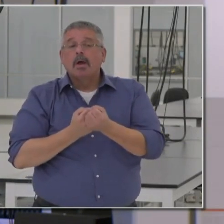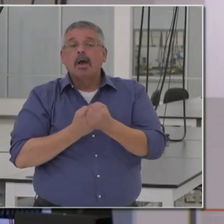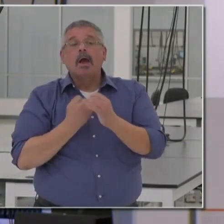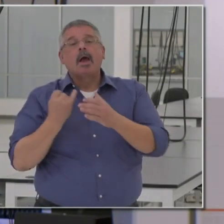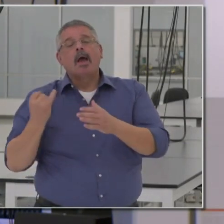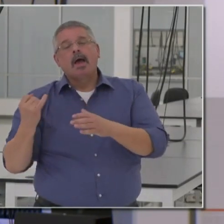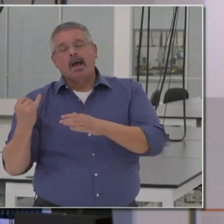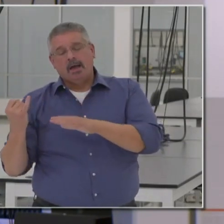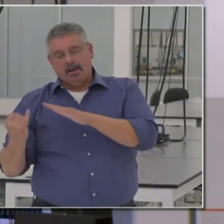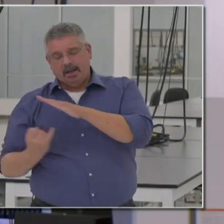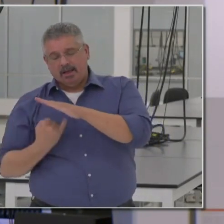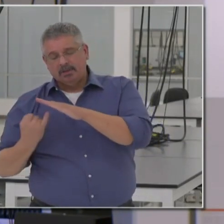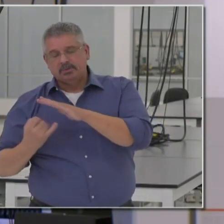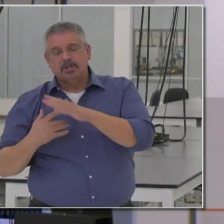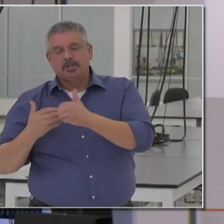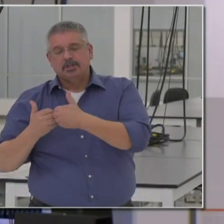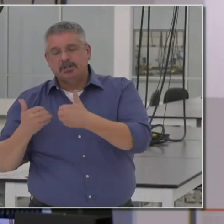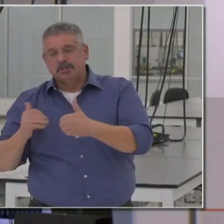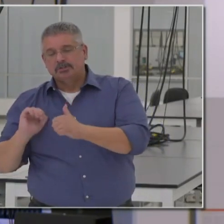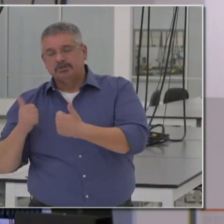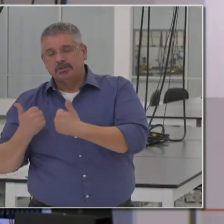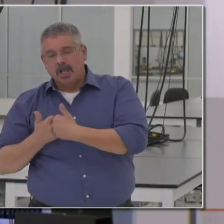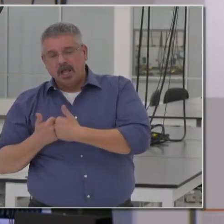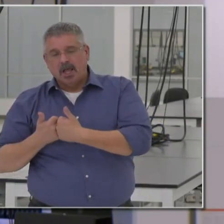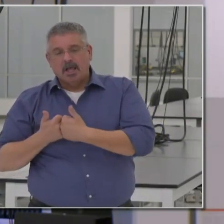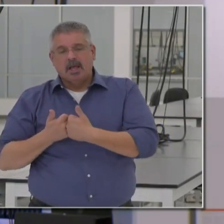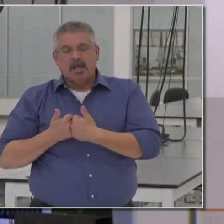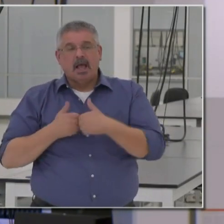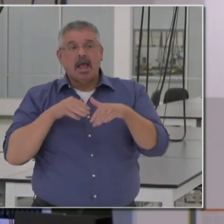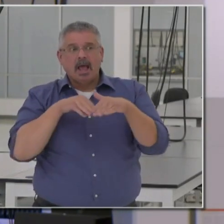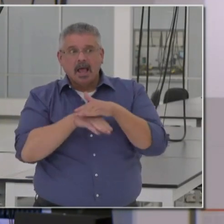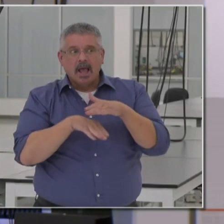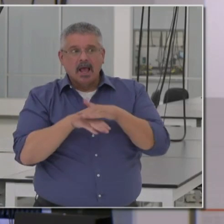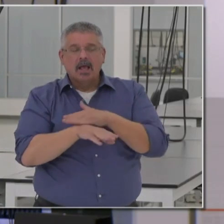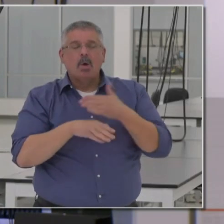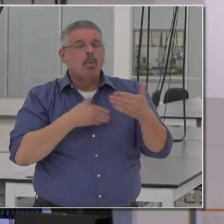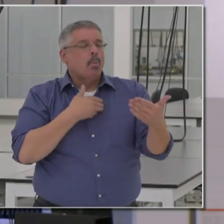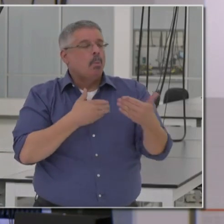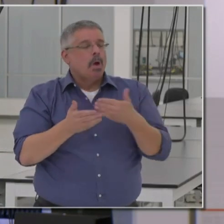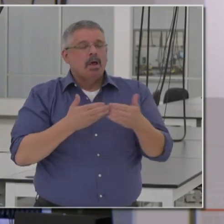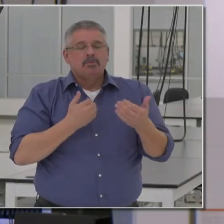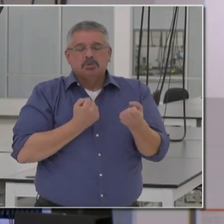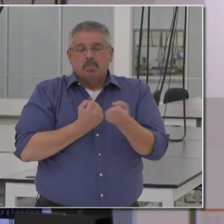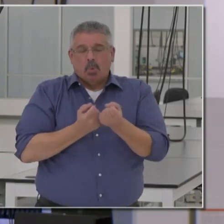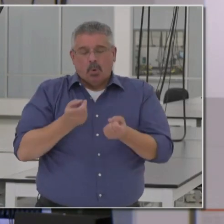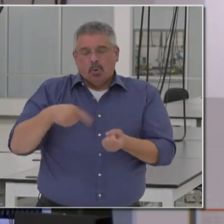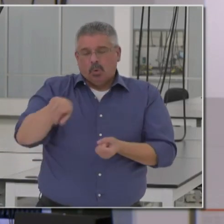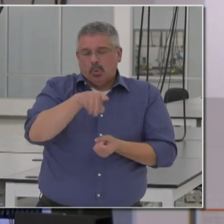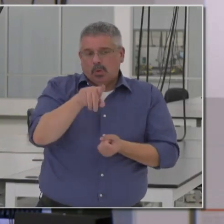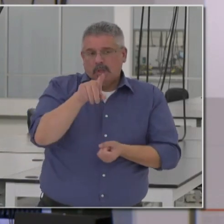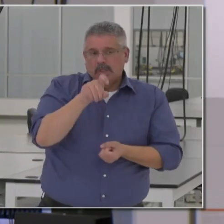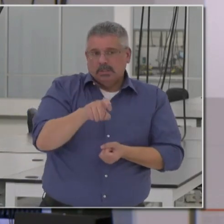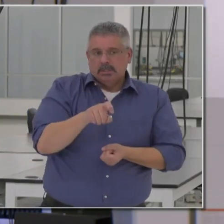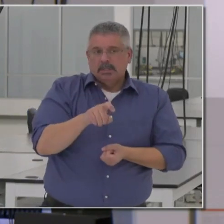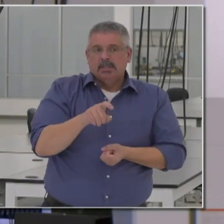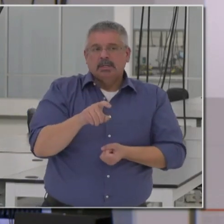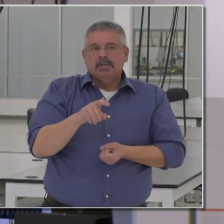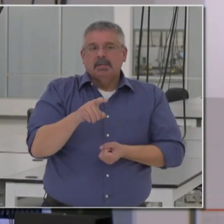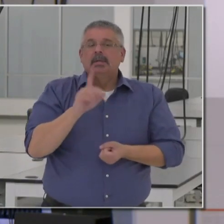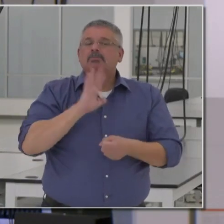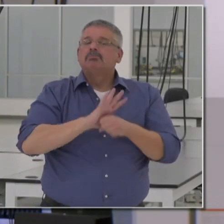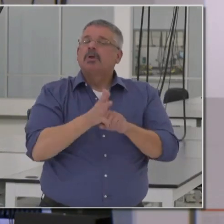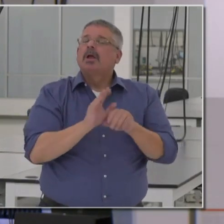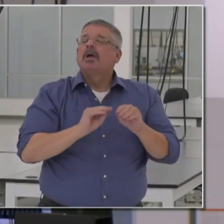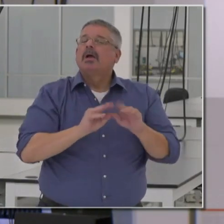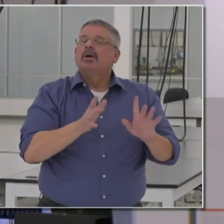isolation and challenges in accessing whatever support they possibly may need related to this pandemic.